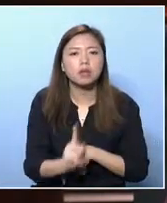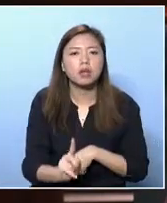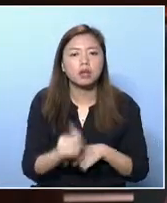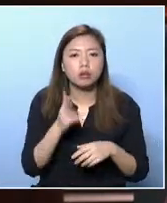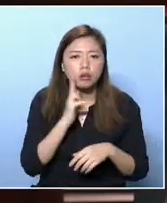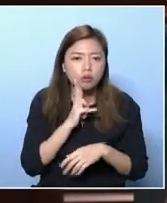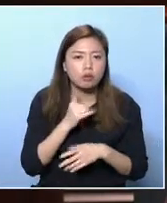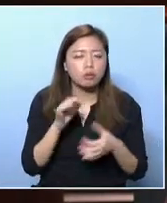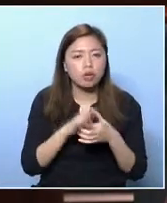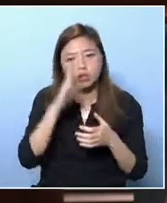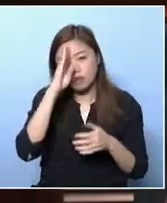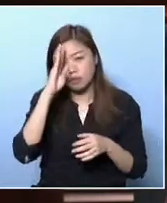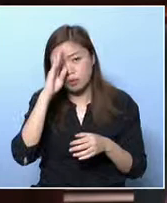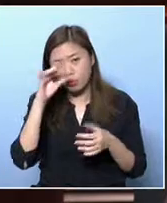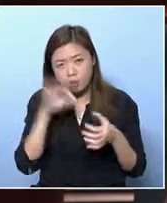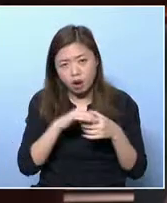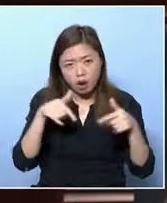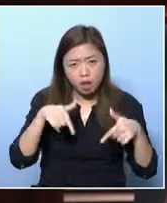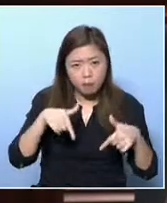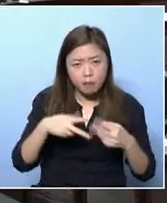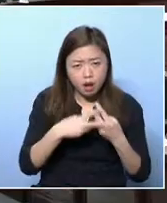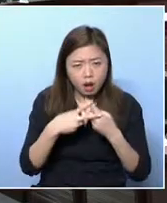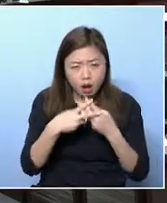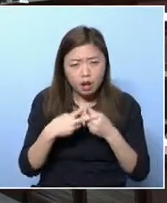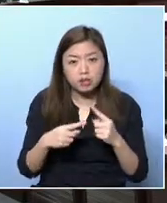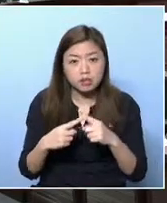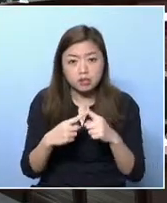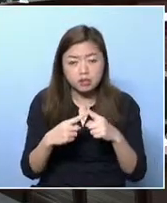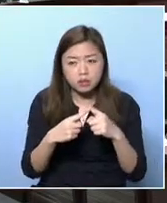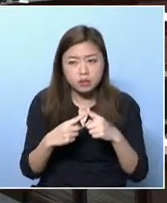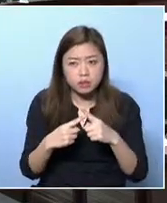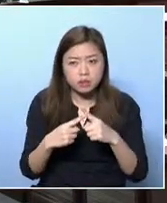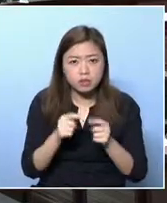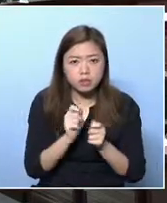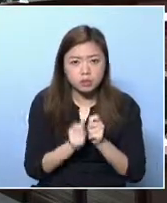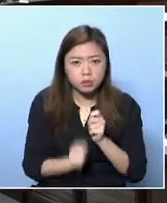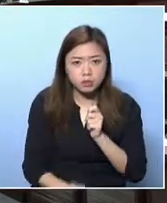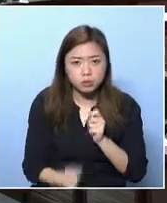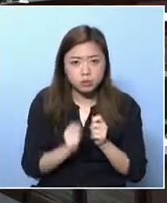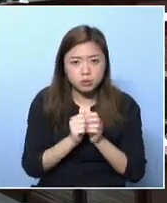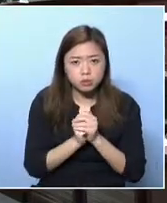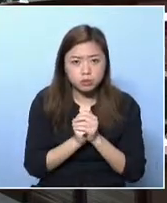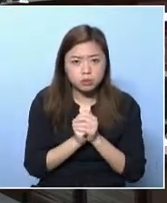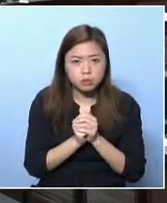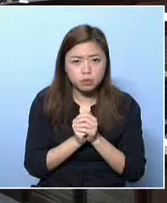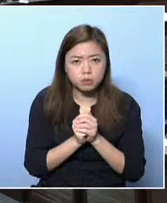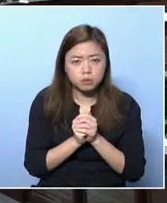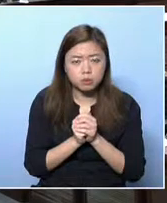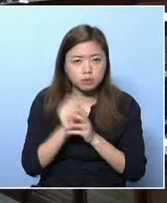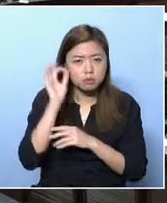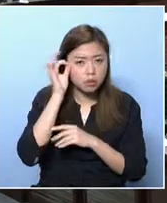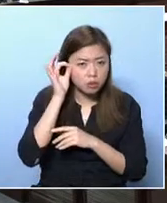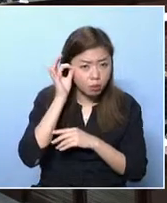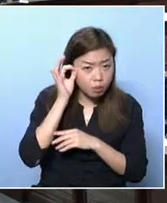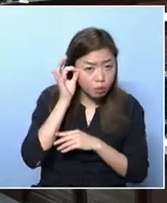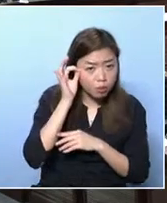Asian ethnic minorities around 26% higher than all EMs in general and much higher than the whole population. One